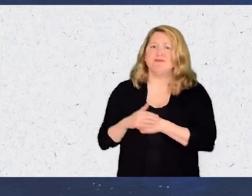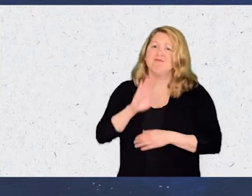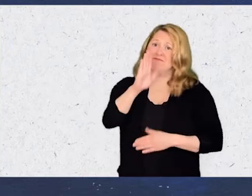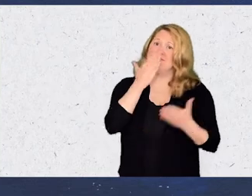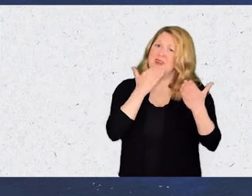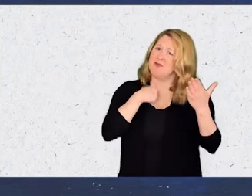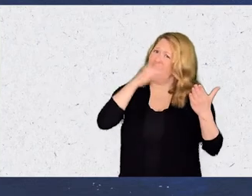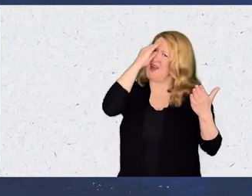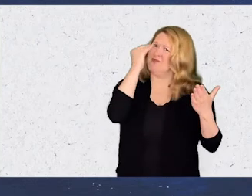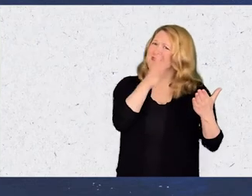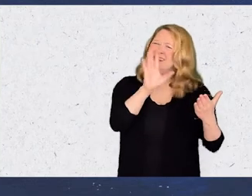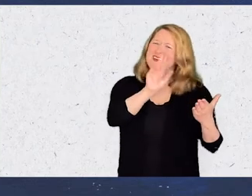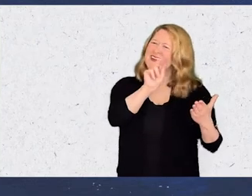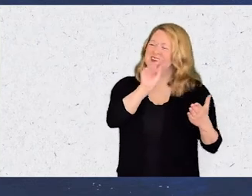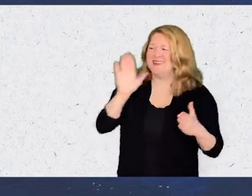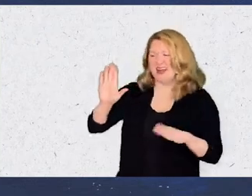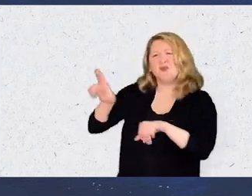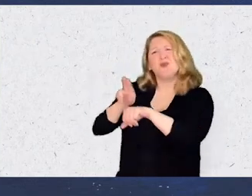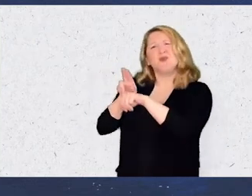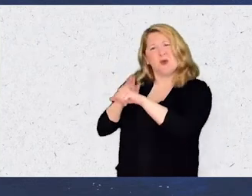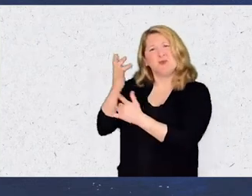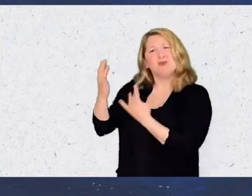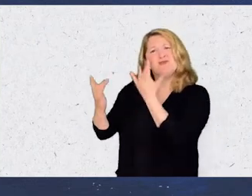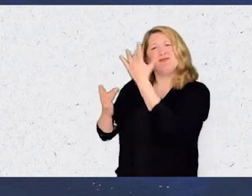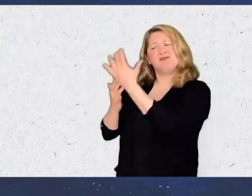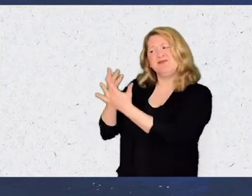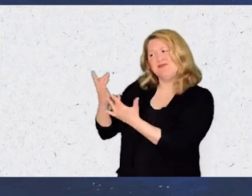Baby, I would see it's friendly fire